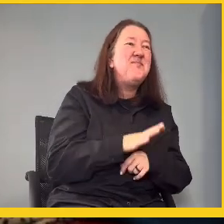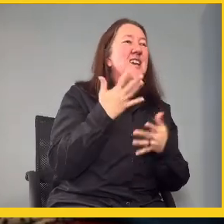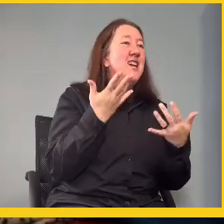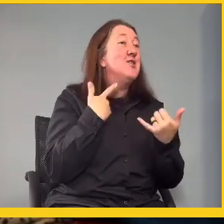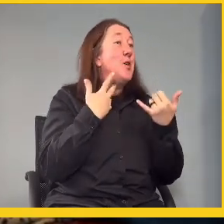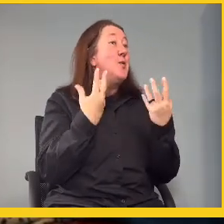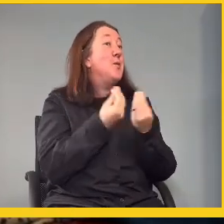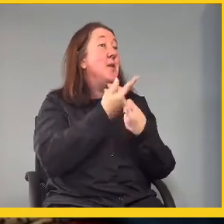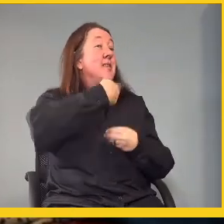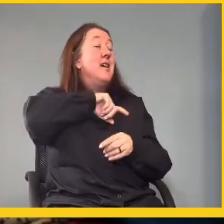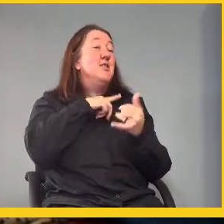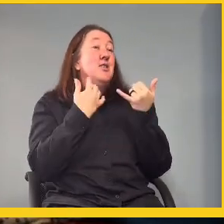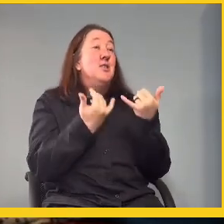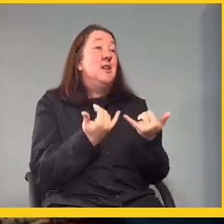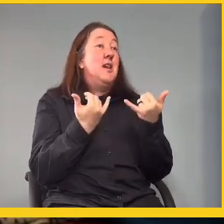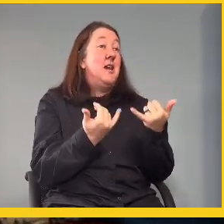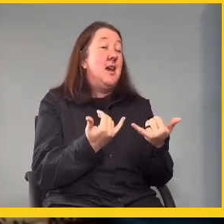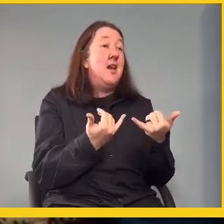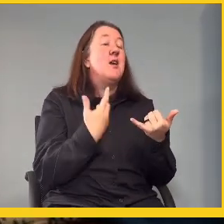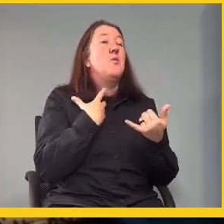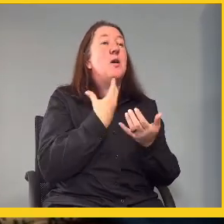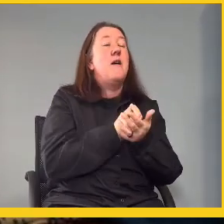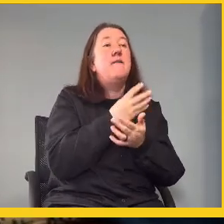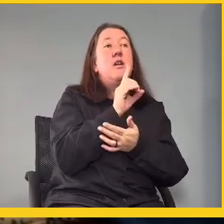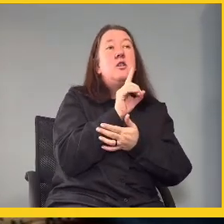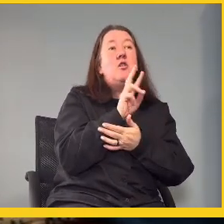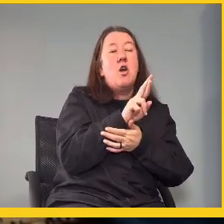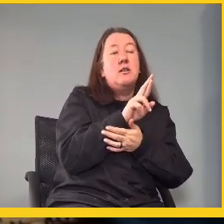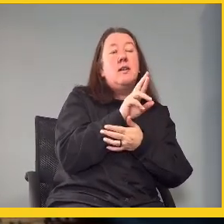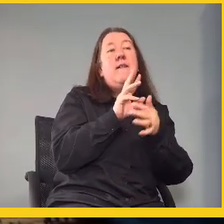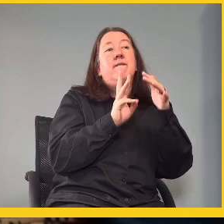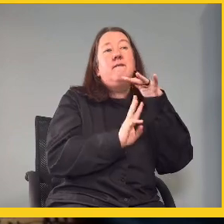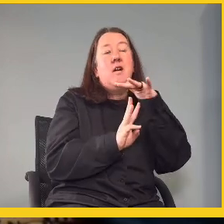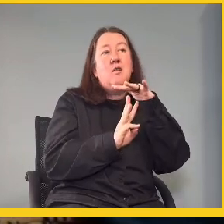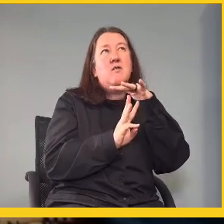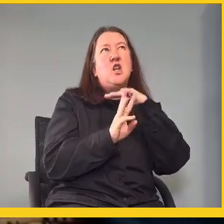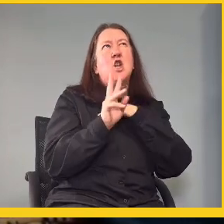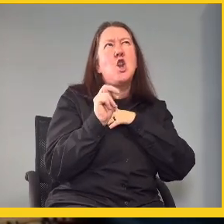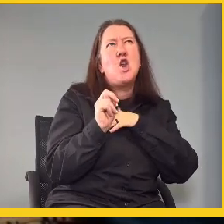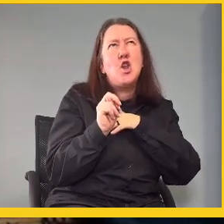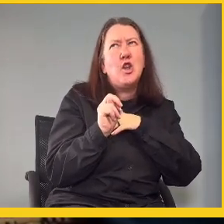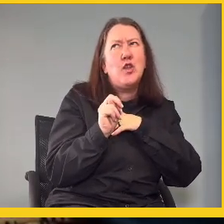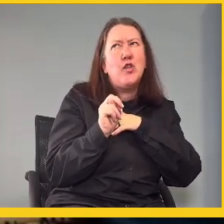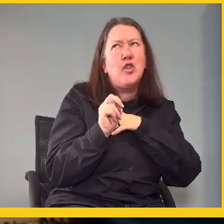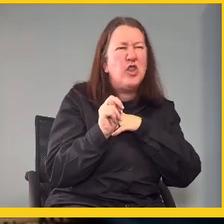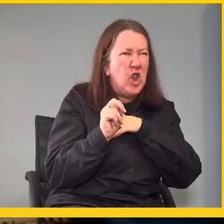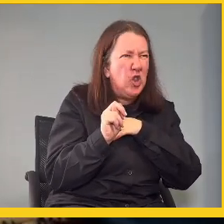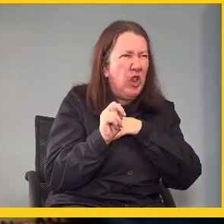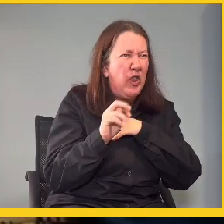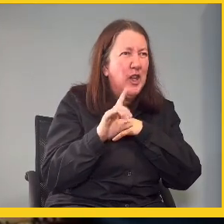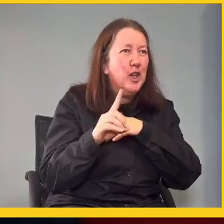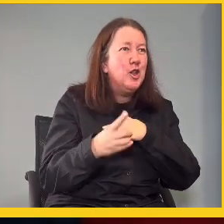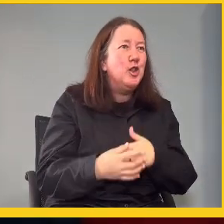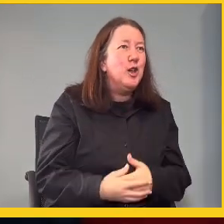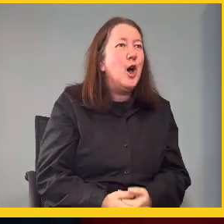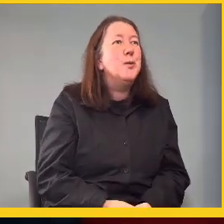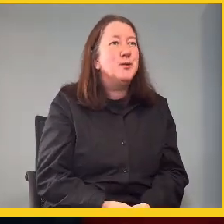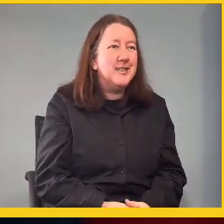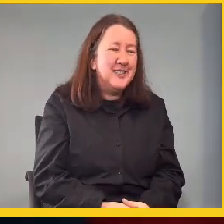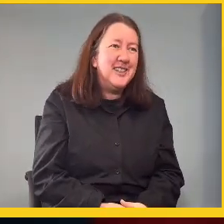today, we have Dr. Wilma Newt-Drooghut. Do not pronounce that correctly.